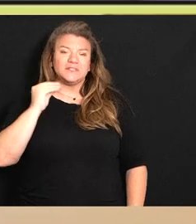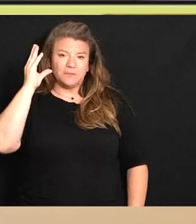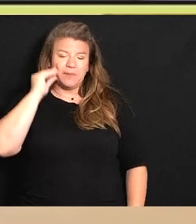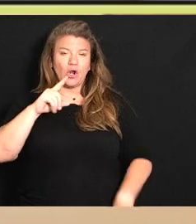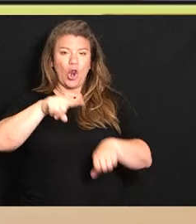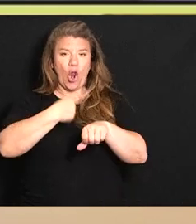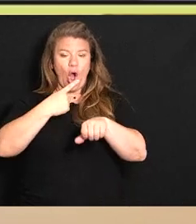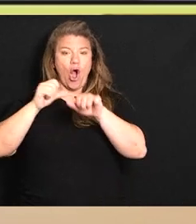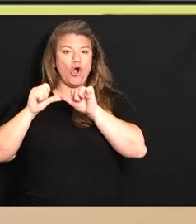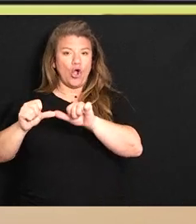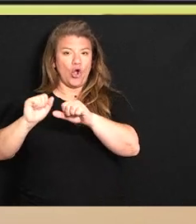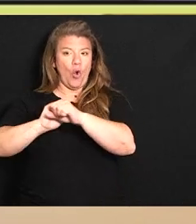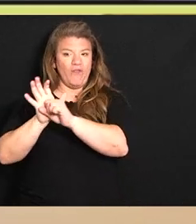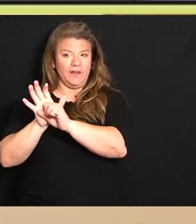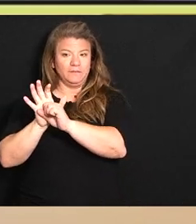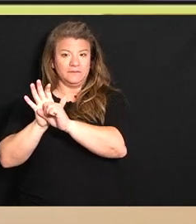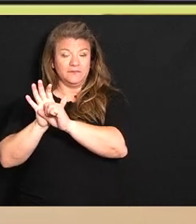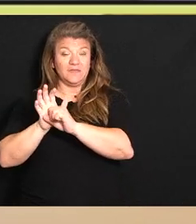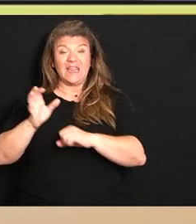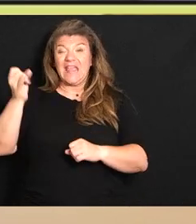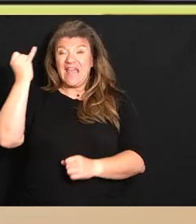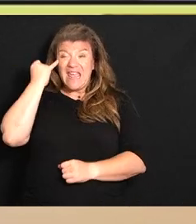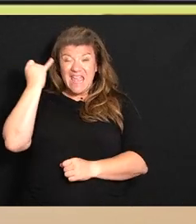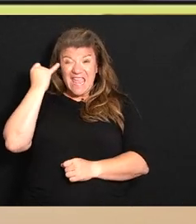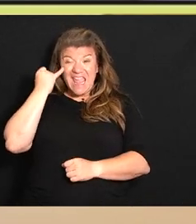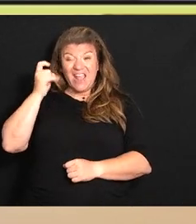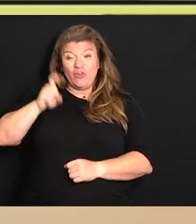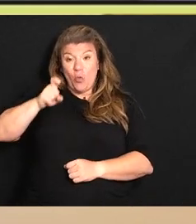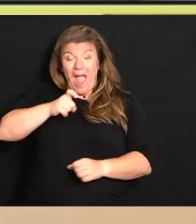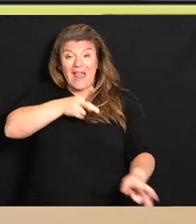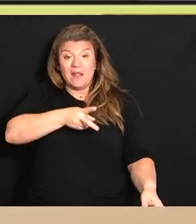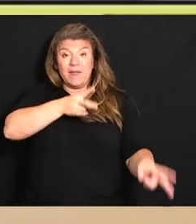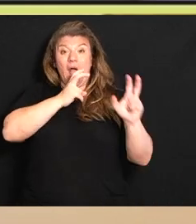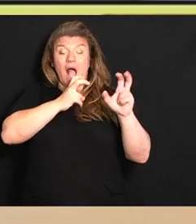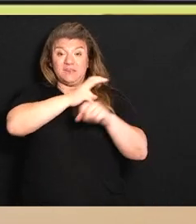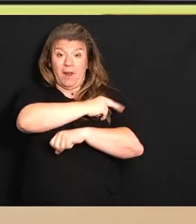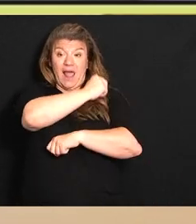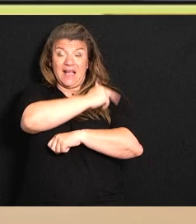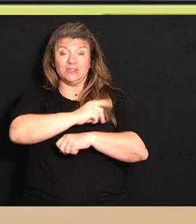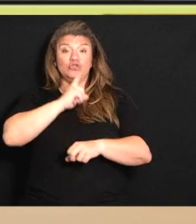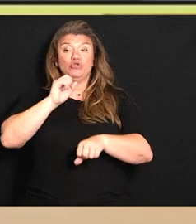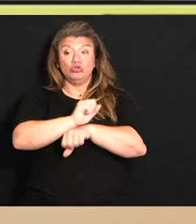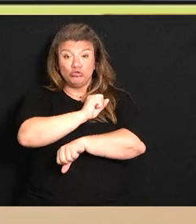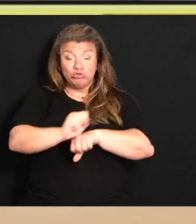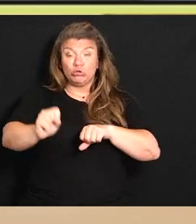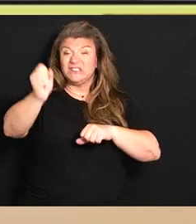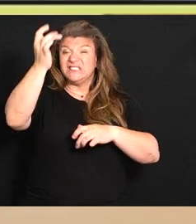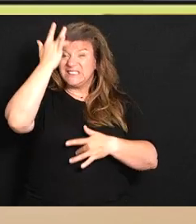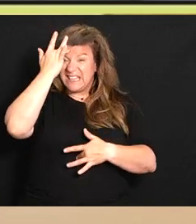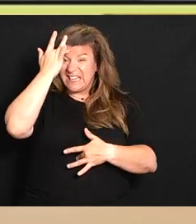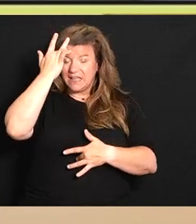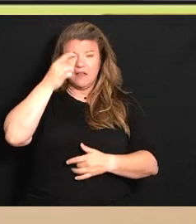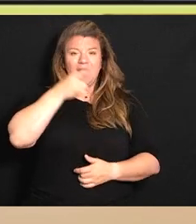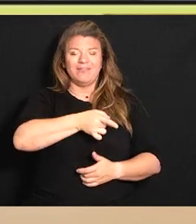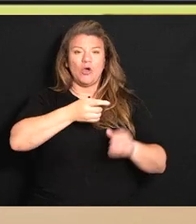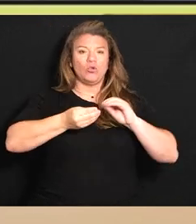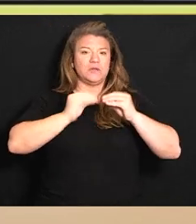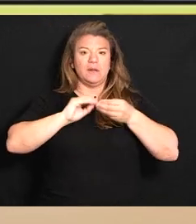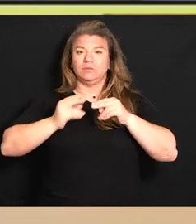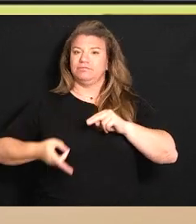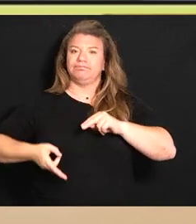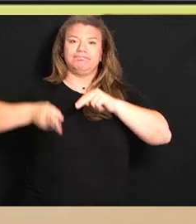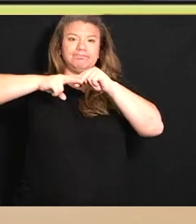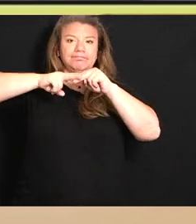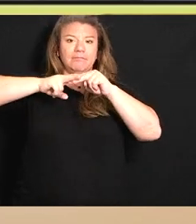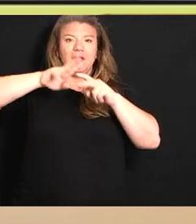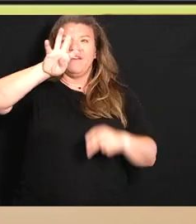long COVID symptoms if people needed to be hospitalized when we're really sick with COVID those numbers jump up to 40